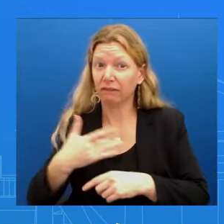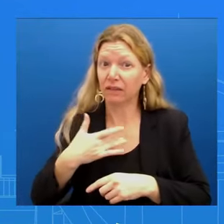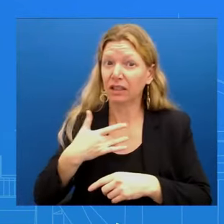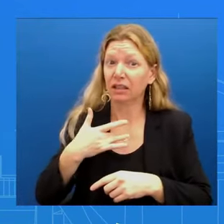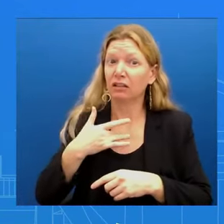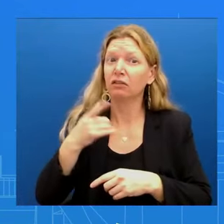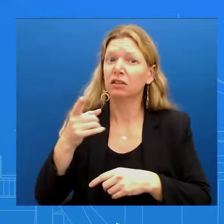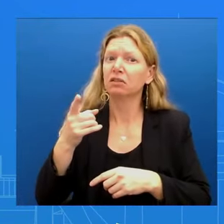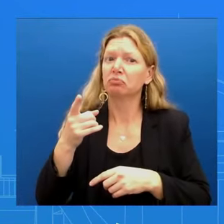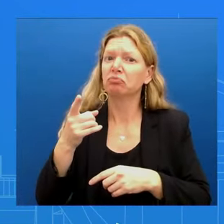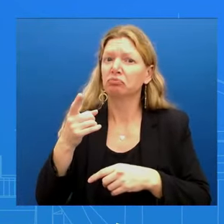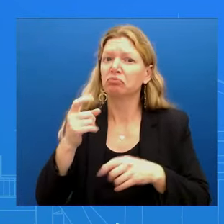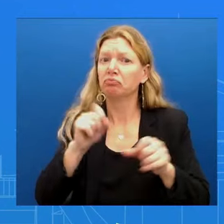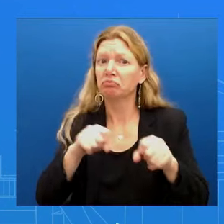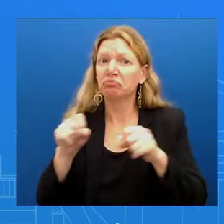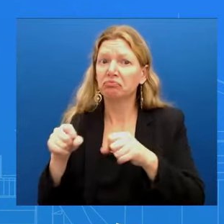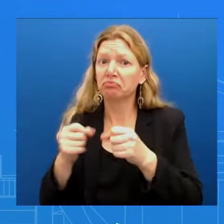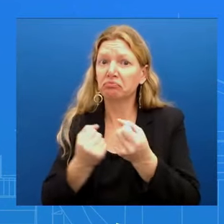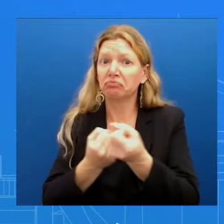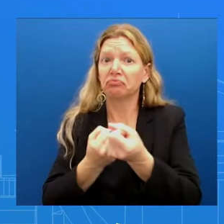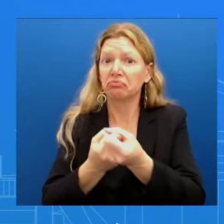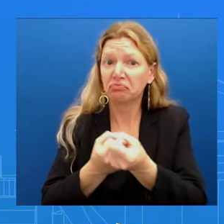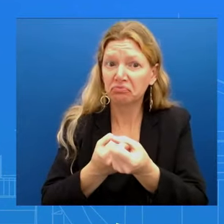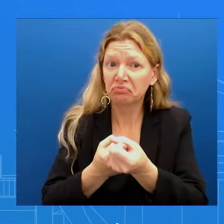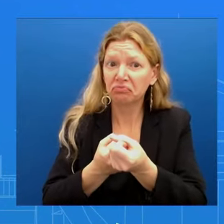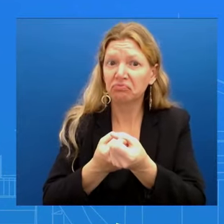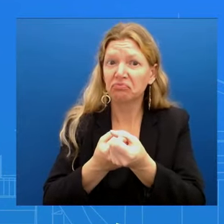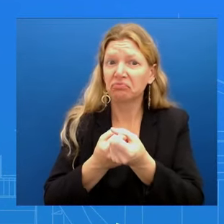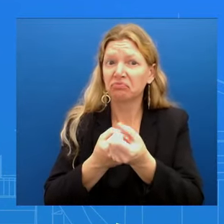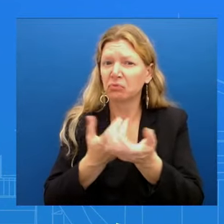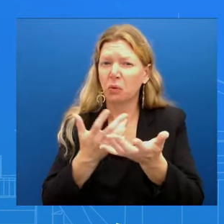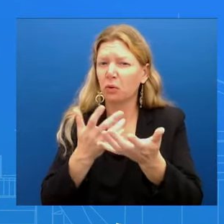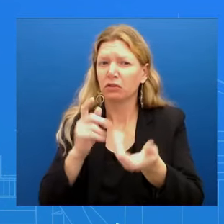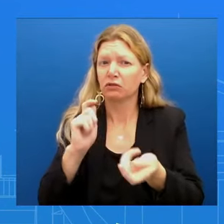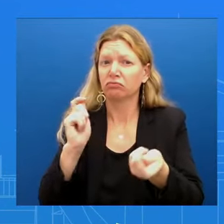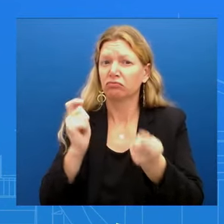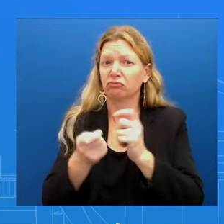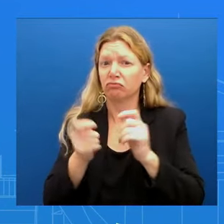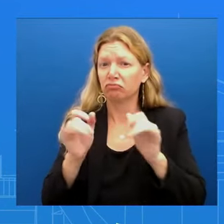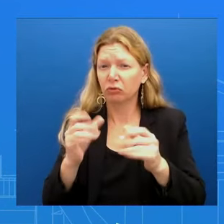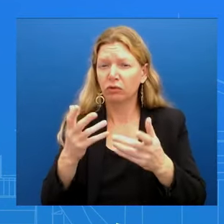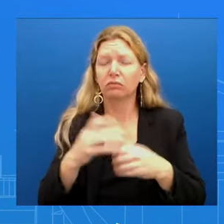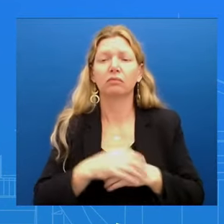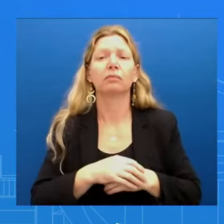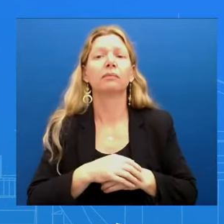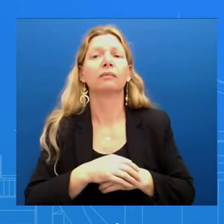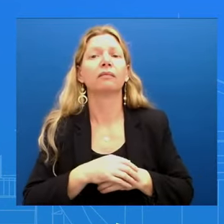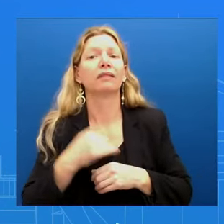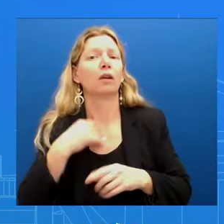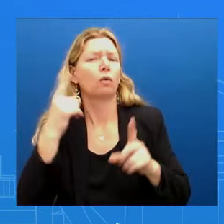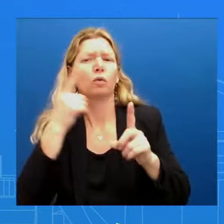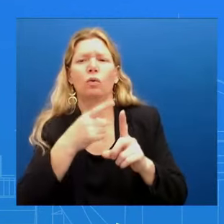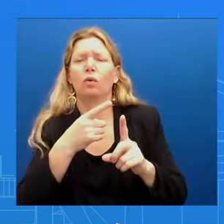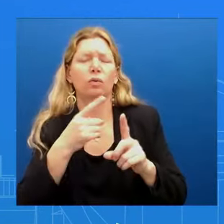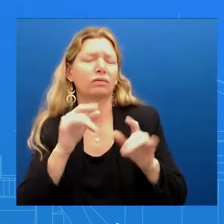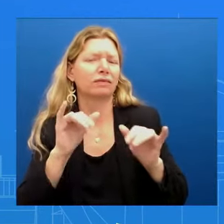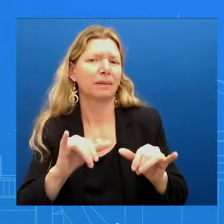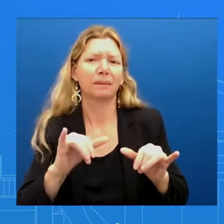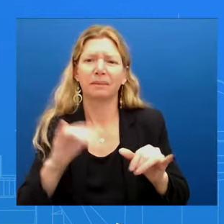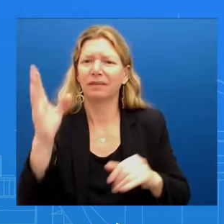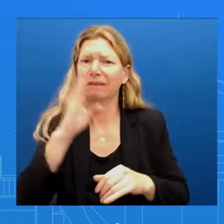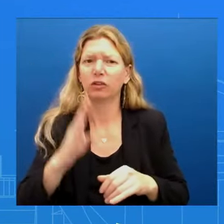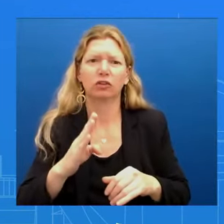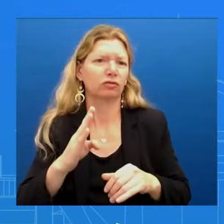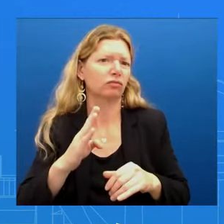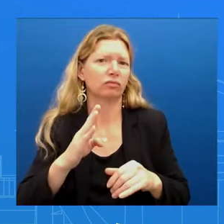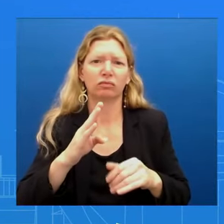at all? We haven't changed in terms of our desire to see an extended pause So that we can get all the hostages home with their families